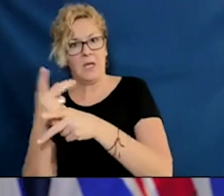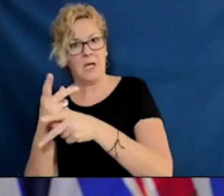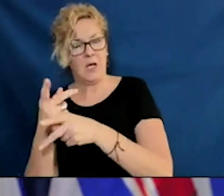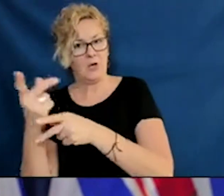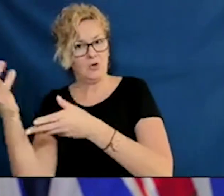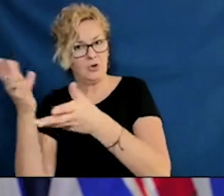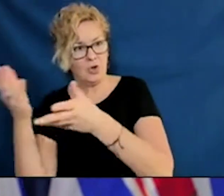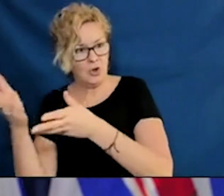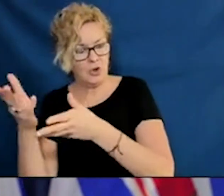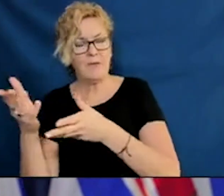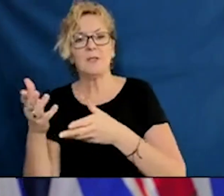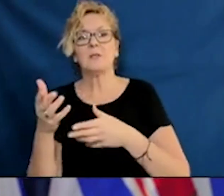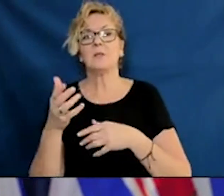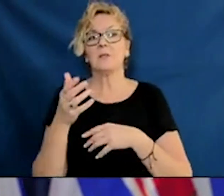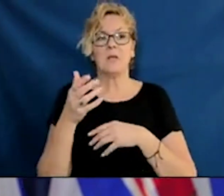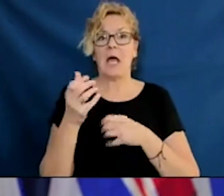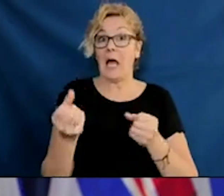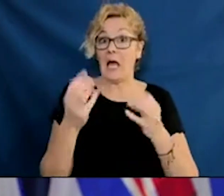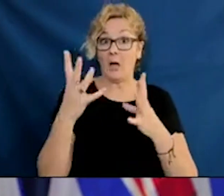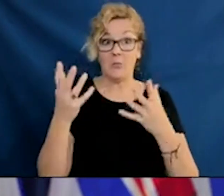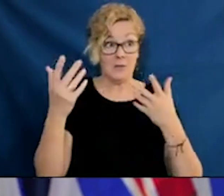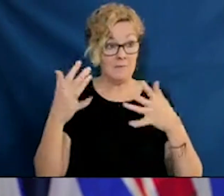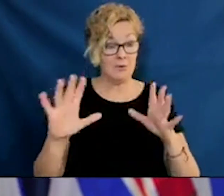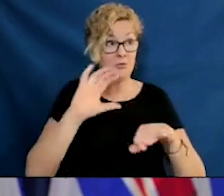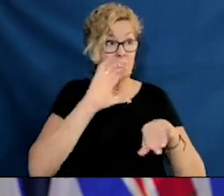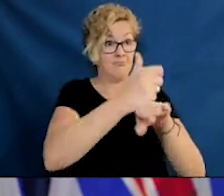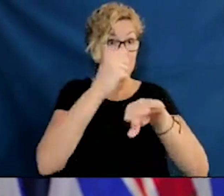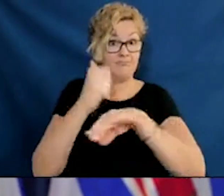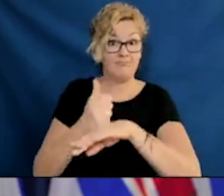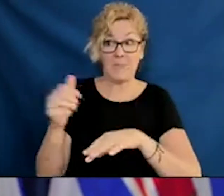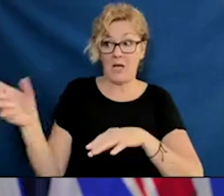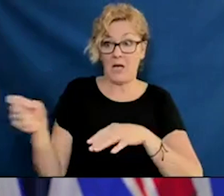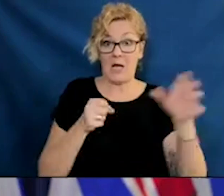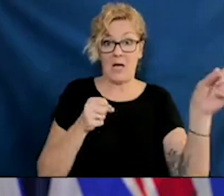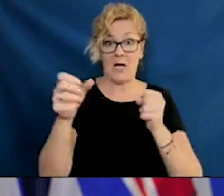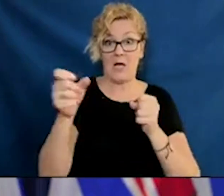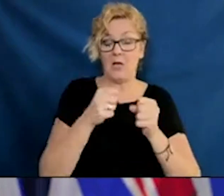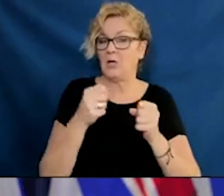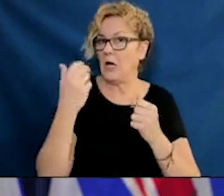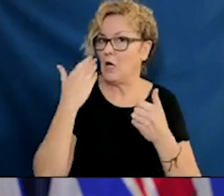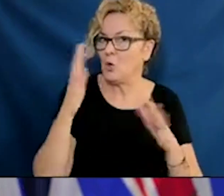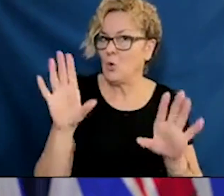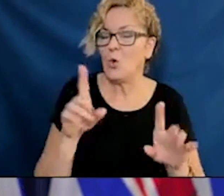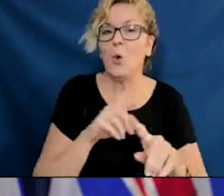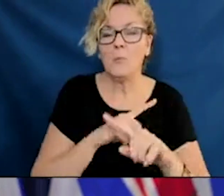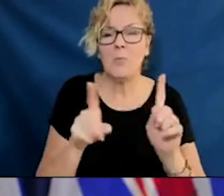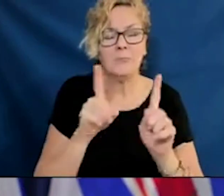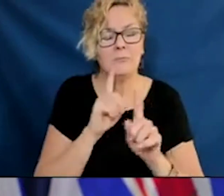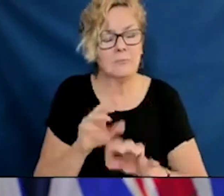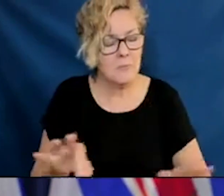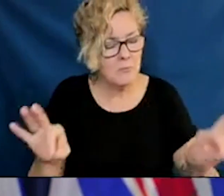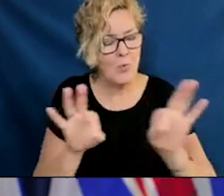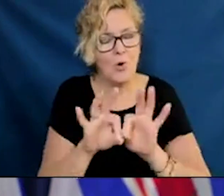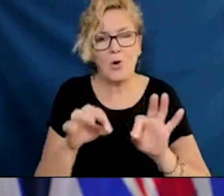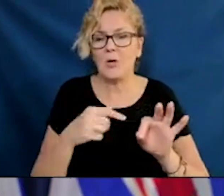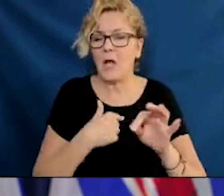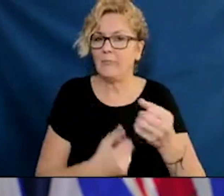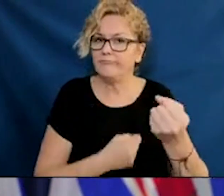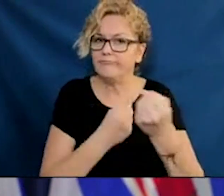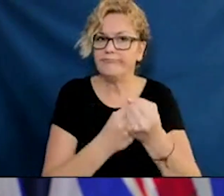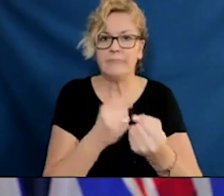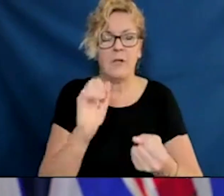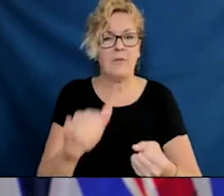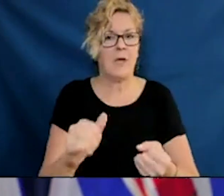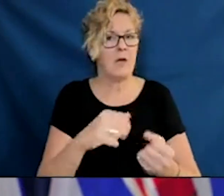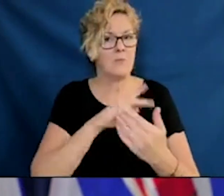in those health authorities. So I think those positions are important. And as I say, in this week, you'll expect an update on all of the issues